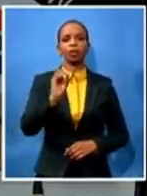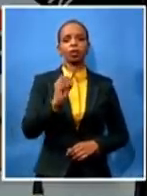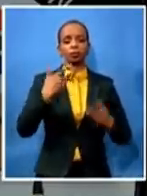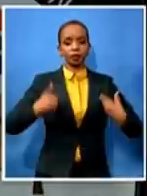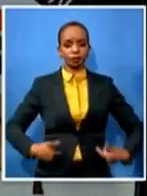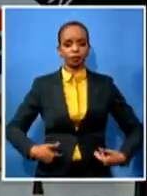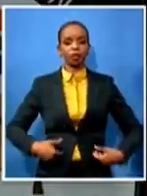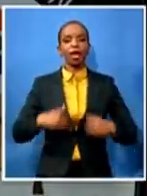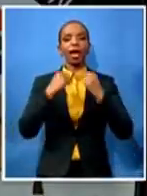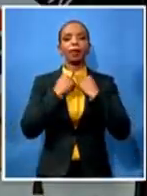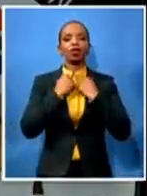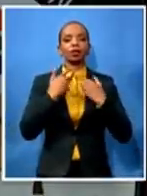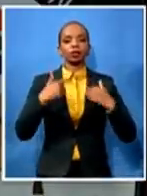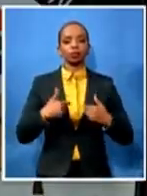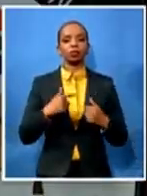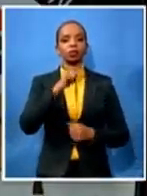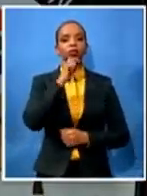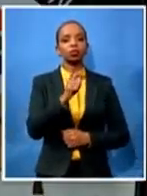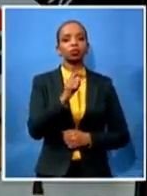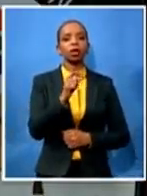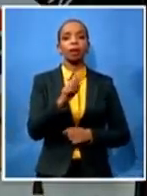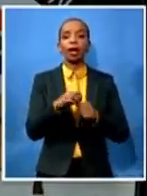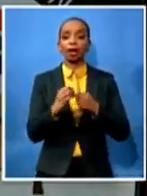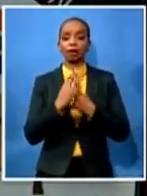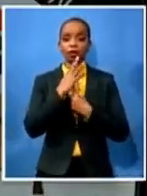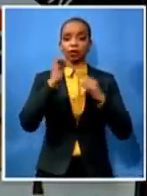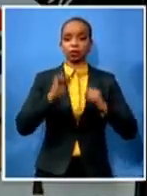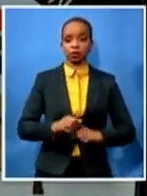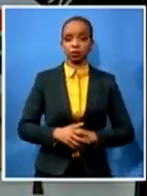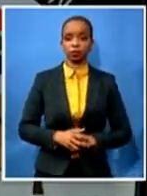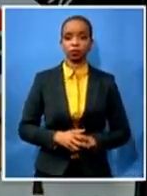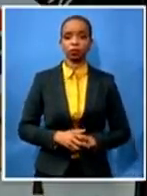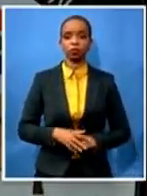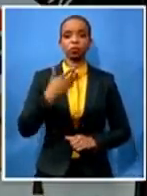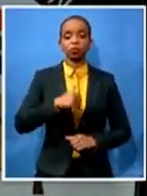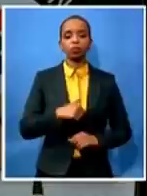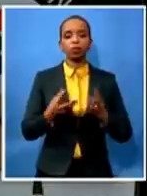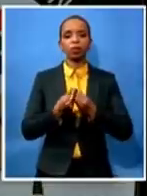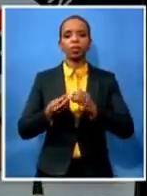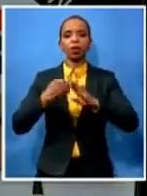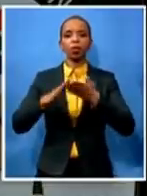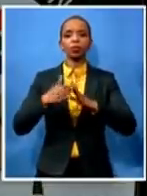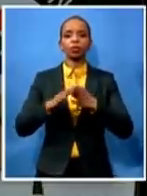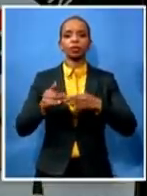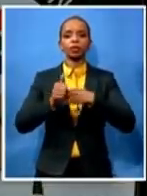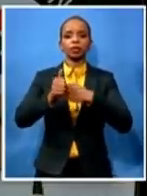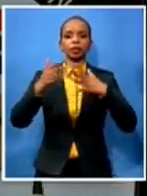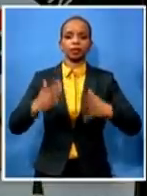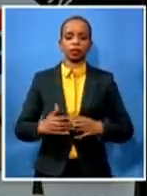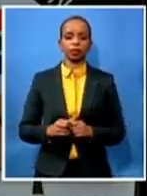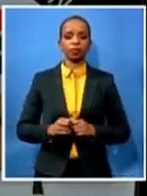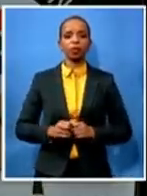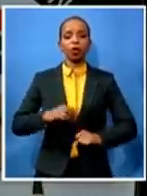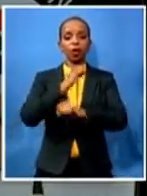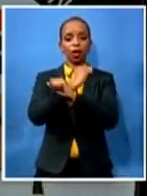community leaders parents and i want to state it orlando pirates which i don't even support even today came forward